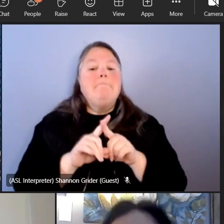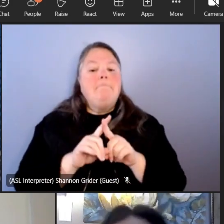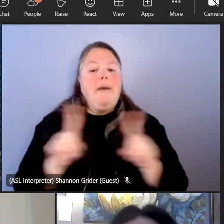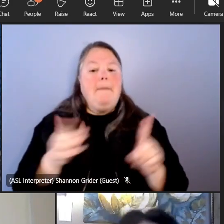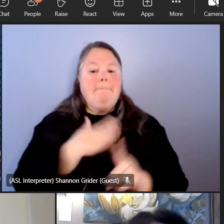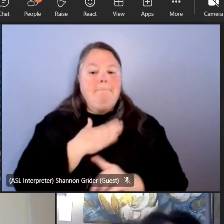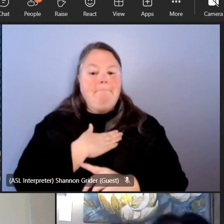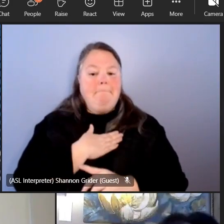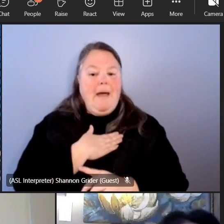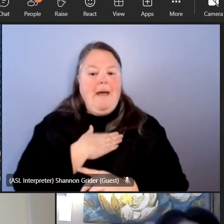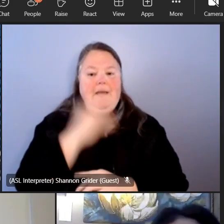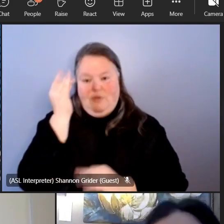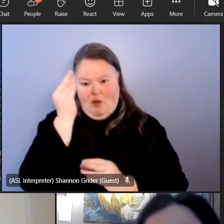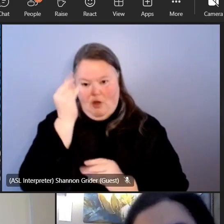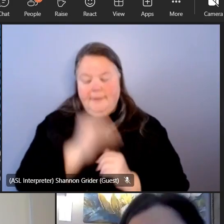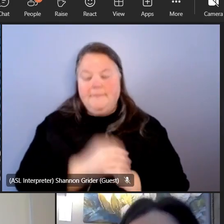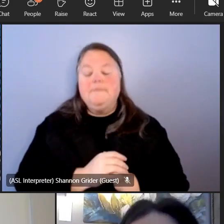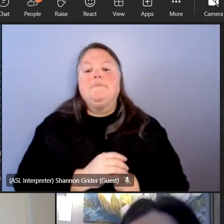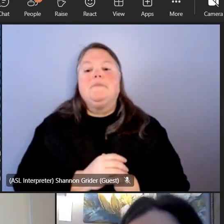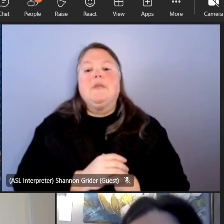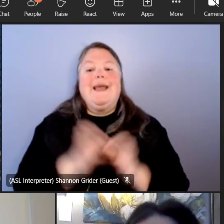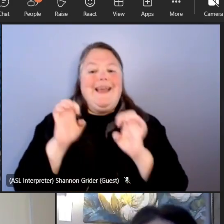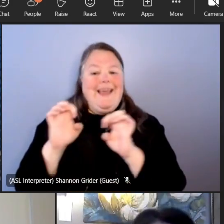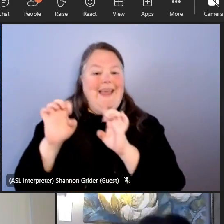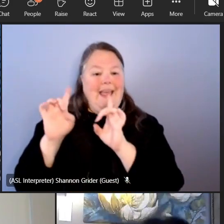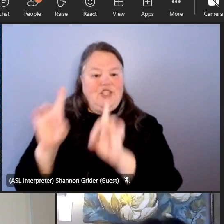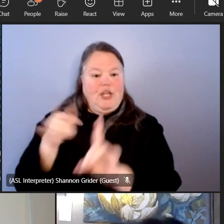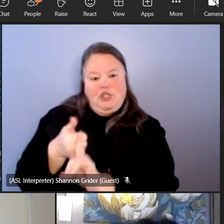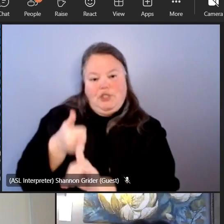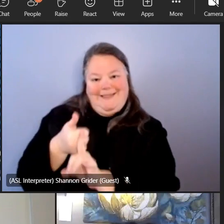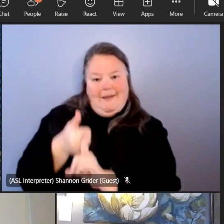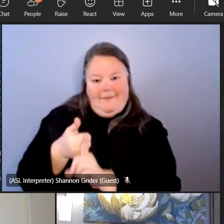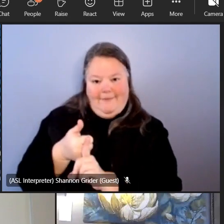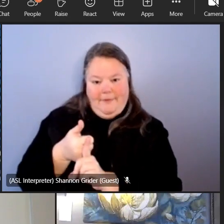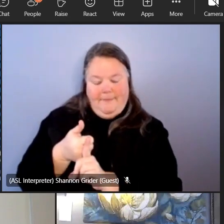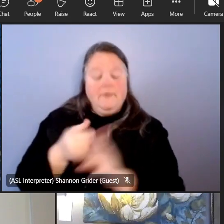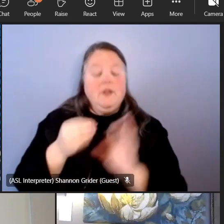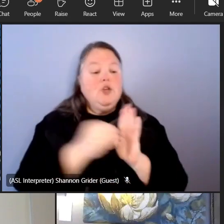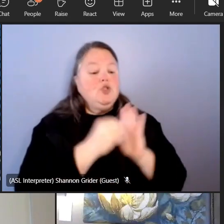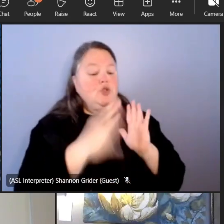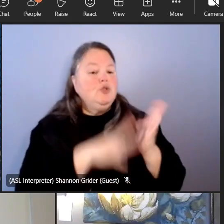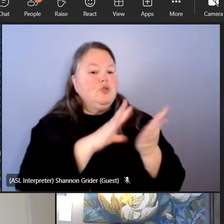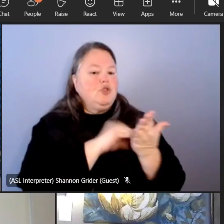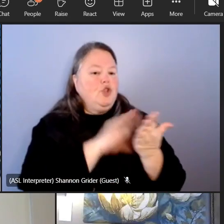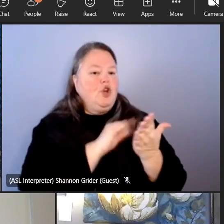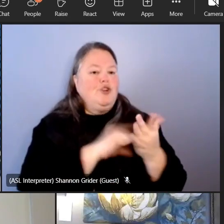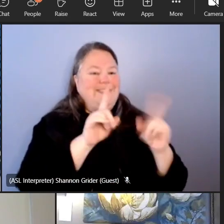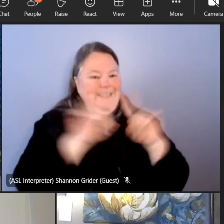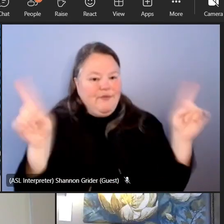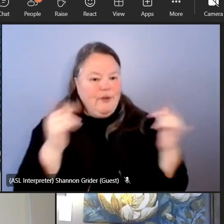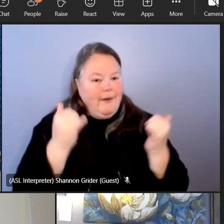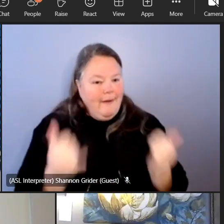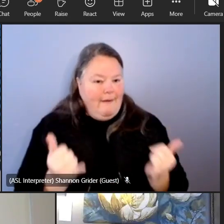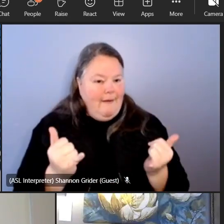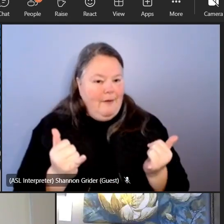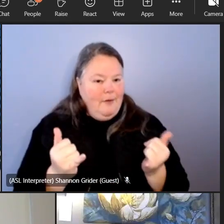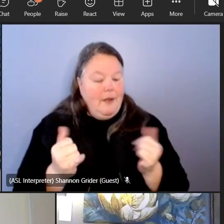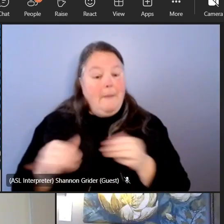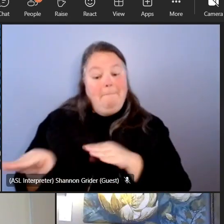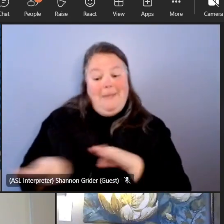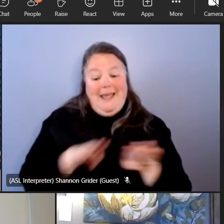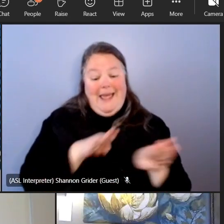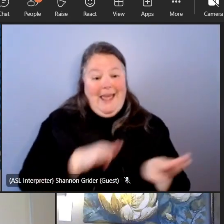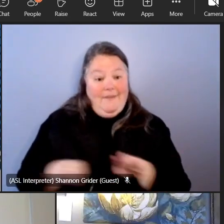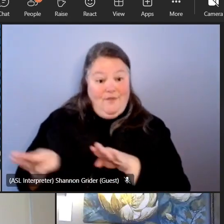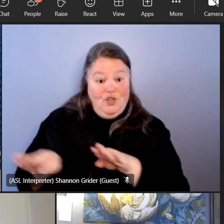my thought on that was you know education itself like students are learning in different ways and like behavior is